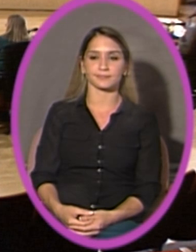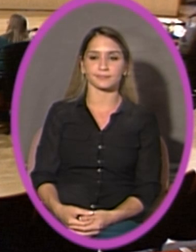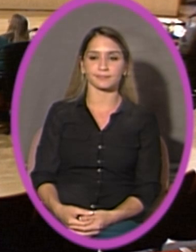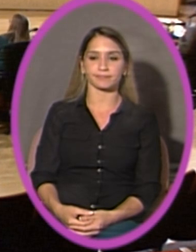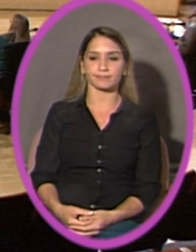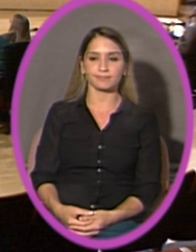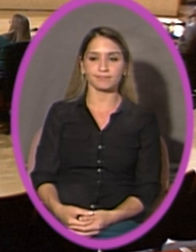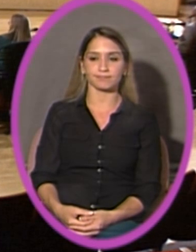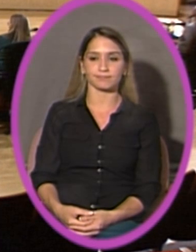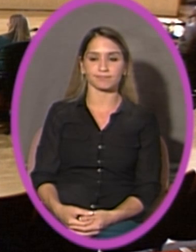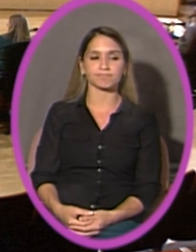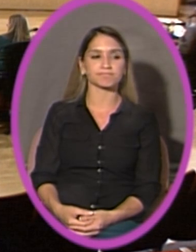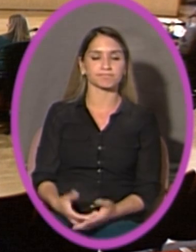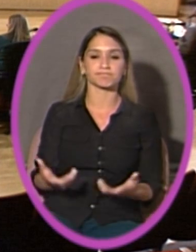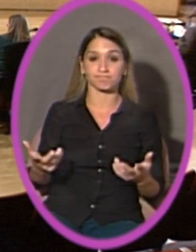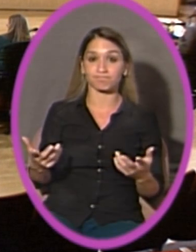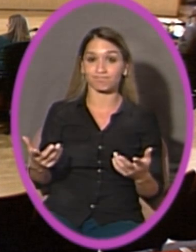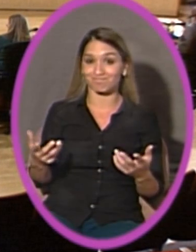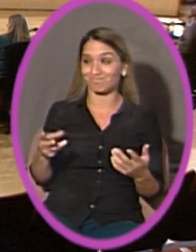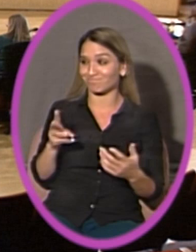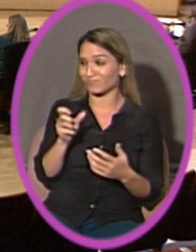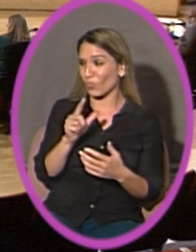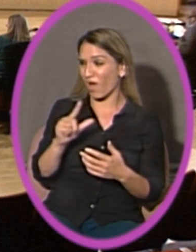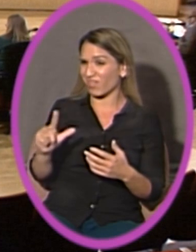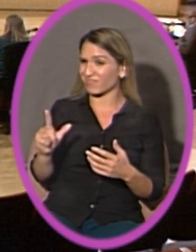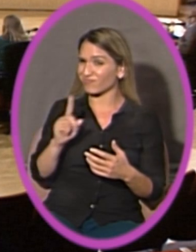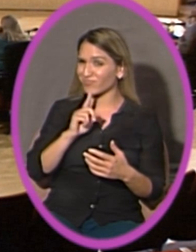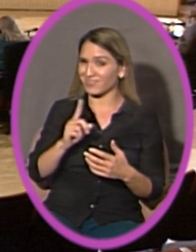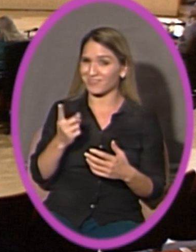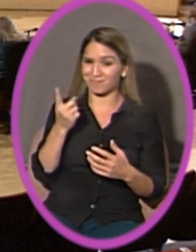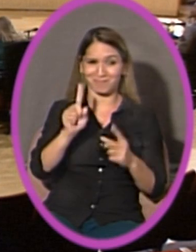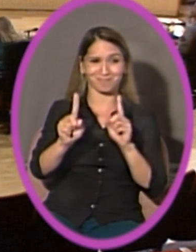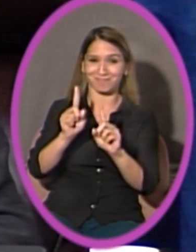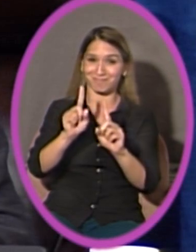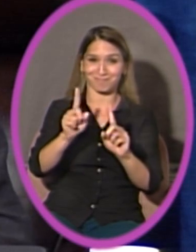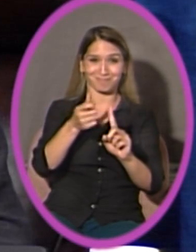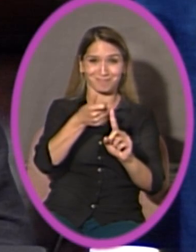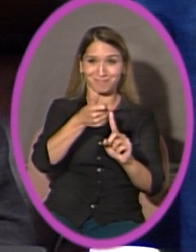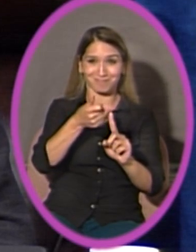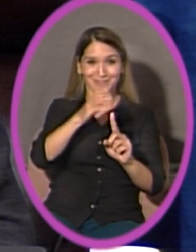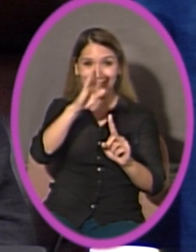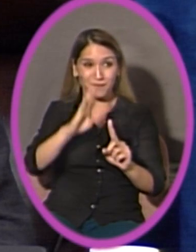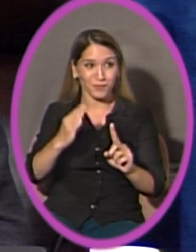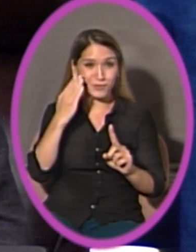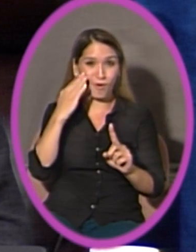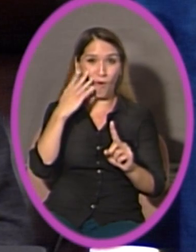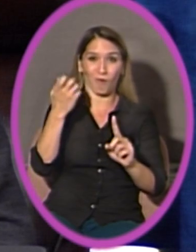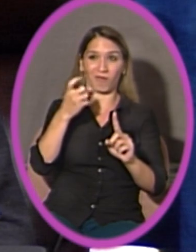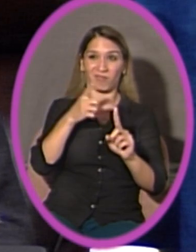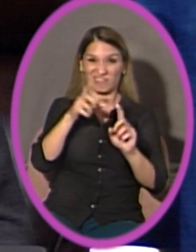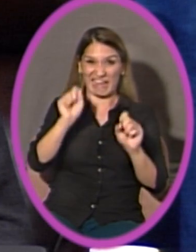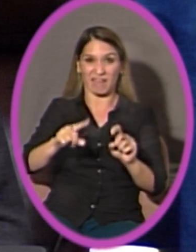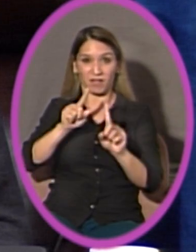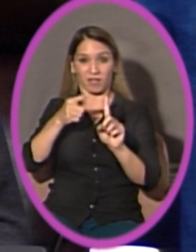Well, one never knows here what something can trigger a long discussion, but that's always